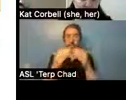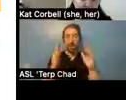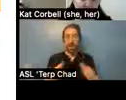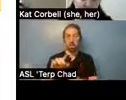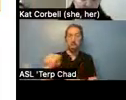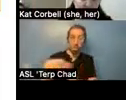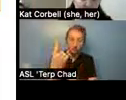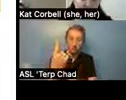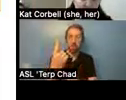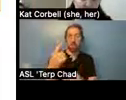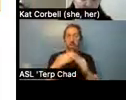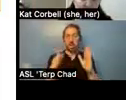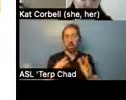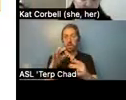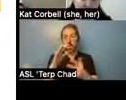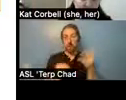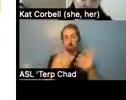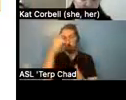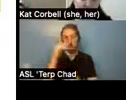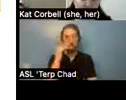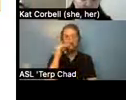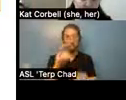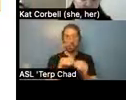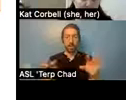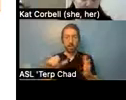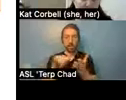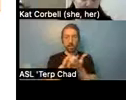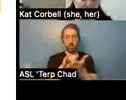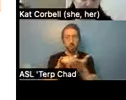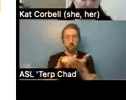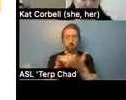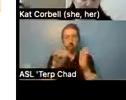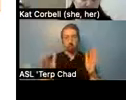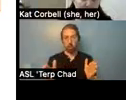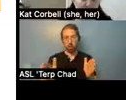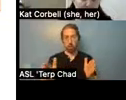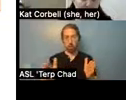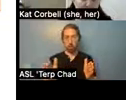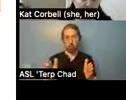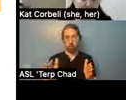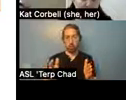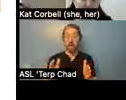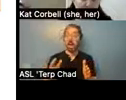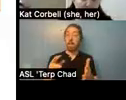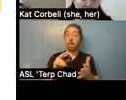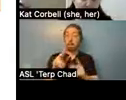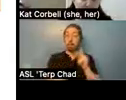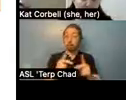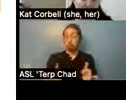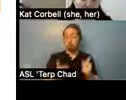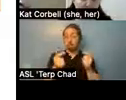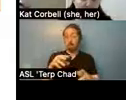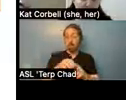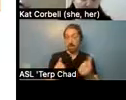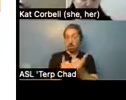otherwise would have been referred to supportive housing. And tenants in supportive housing are extremely diverse, including in